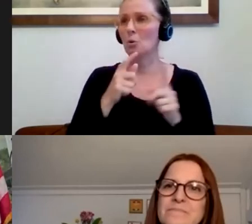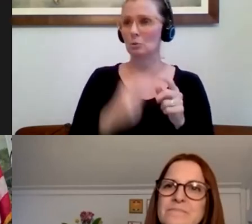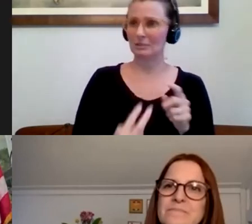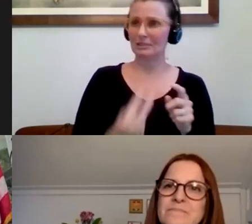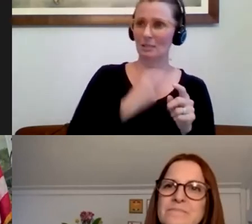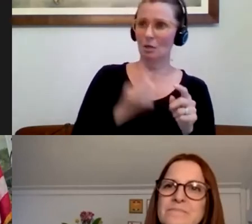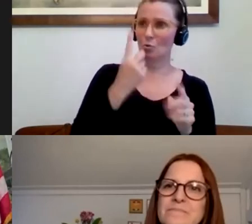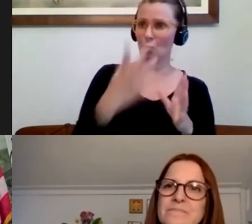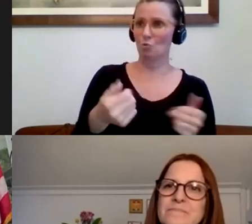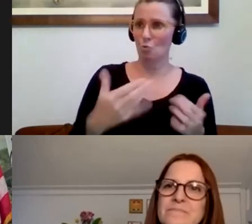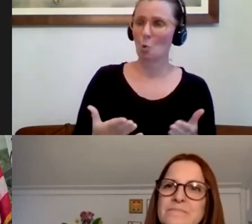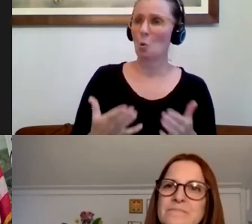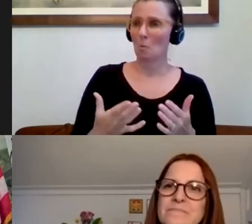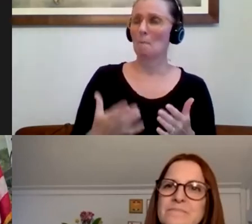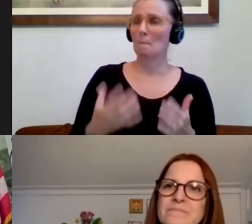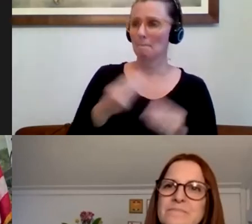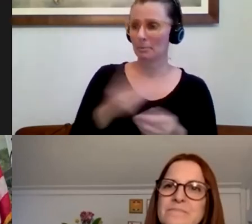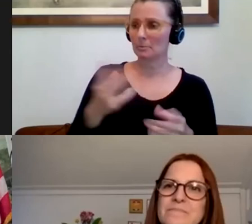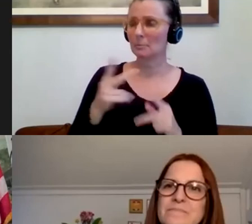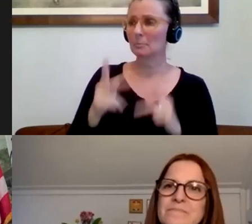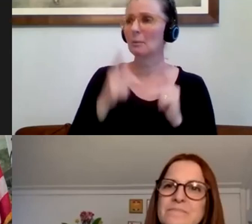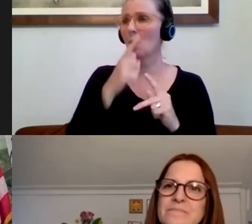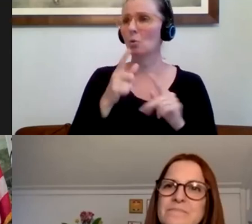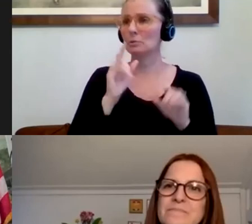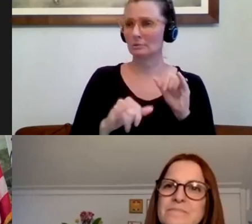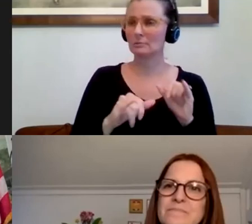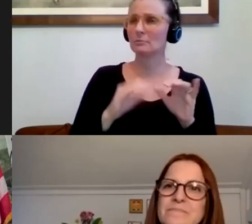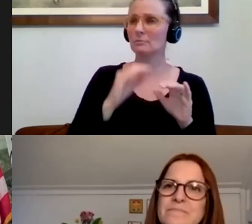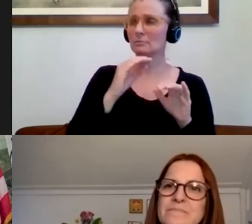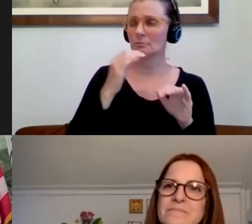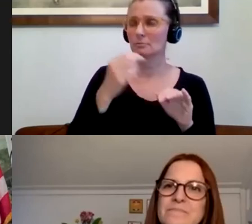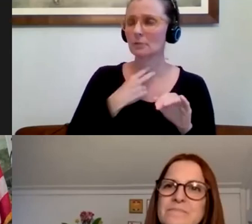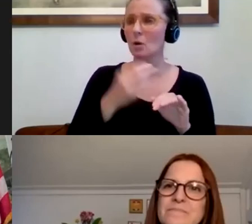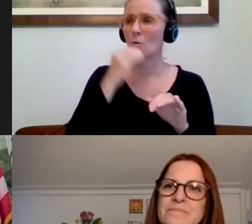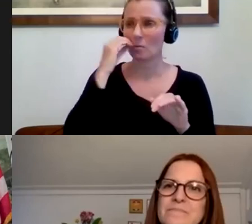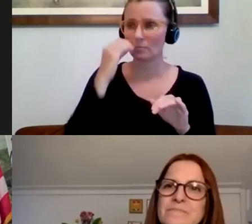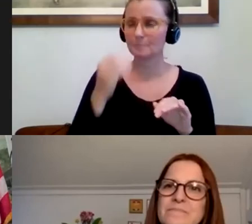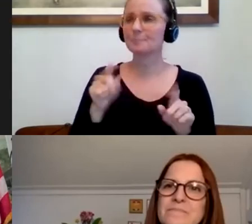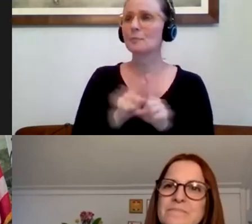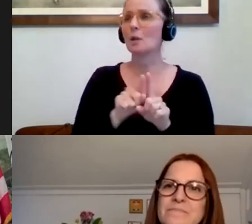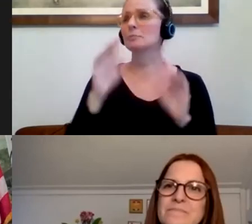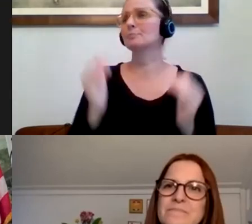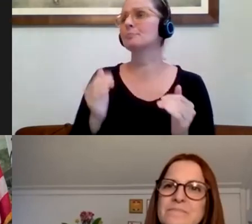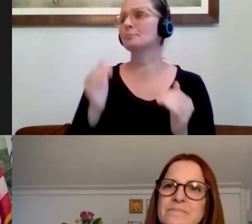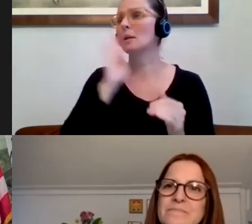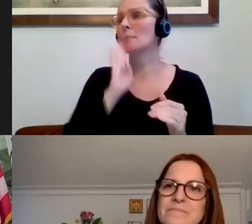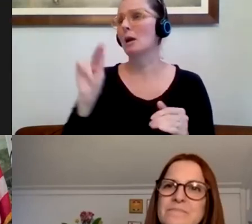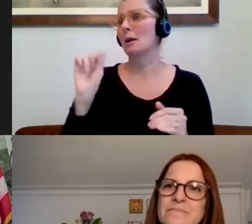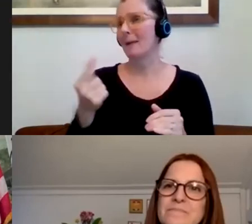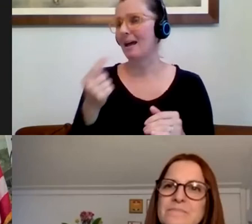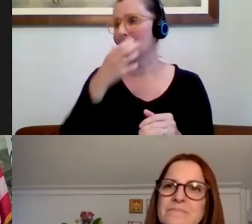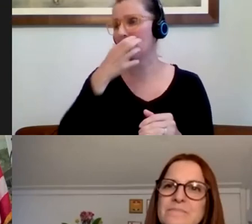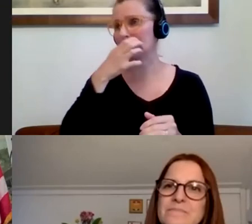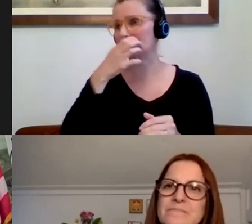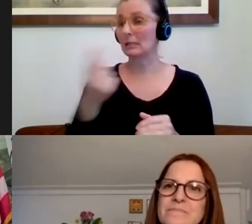Um, it's also good for folks that are being quarantined. Also continue with the brown bag and mask. If there's anybody in your ward, uh,